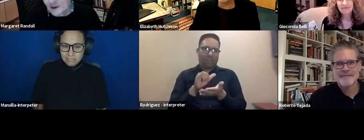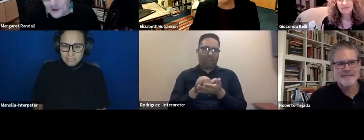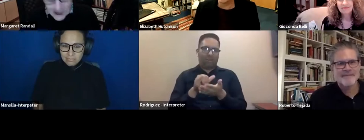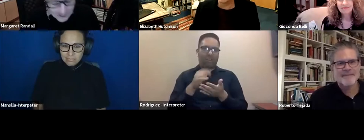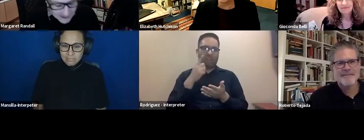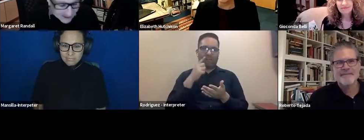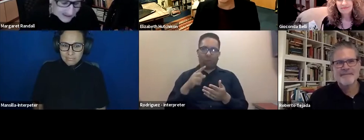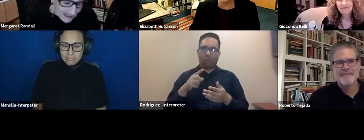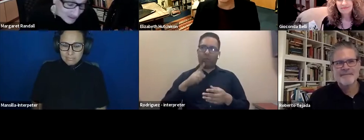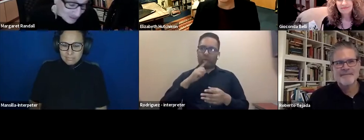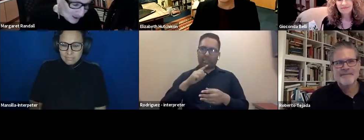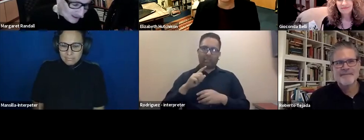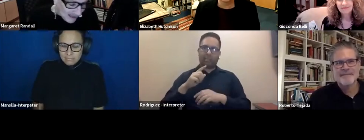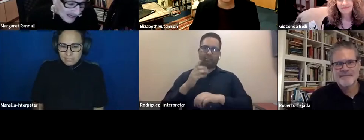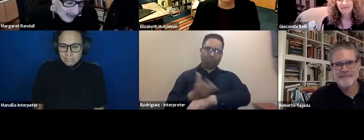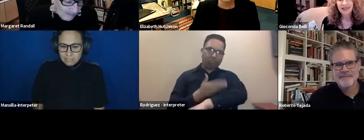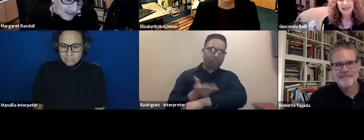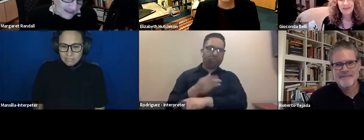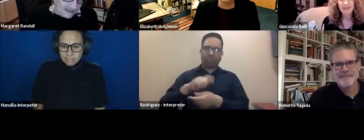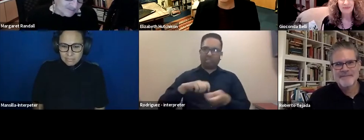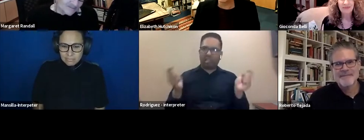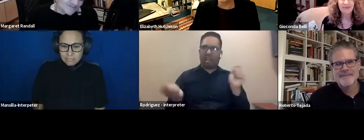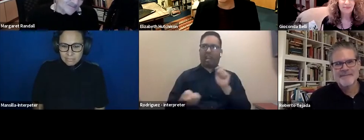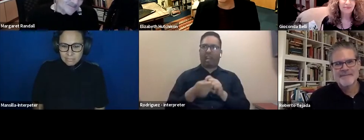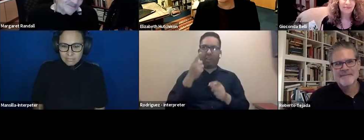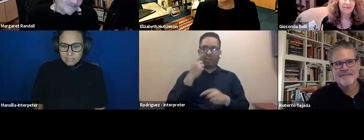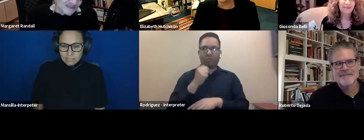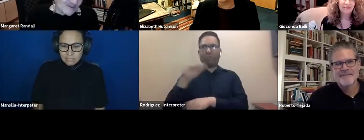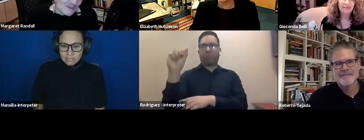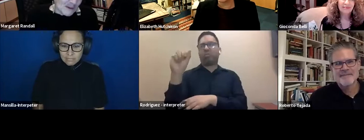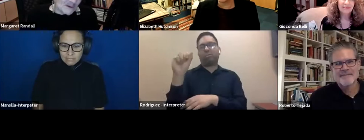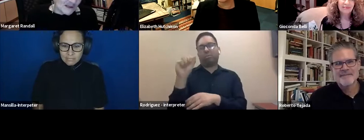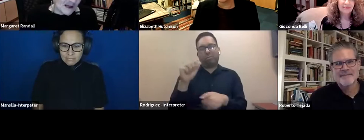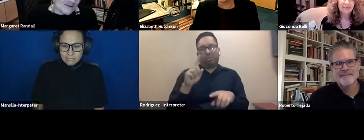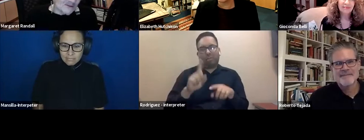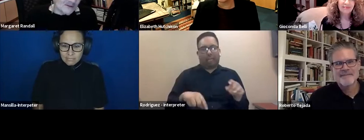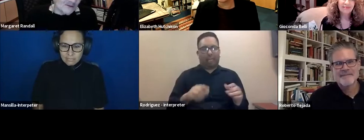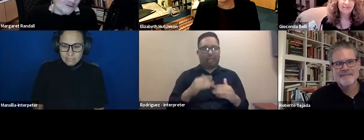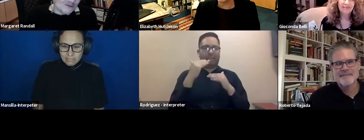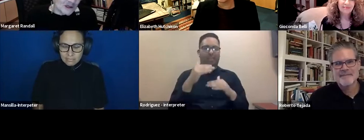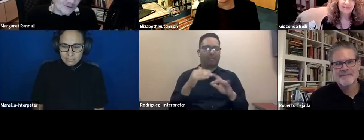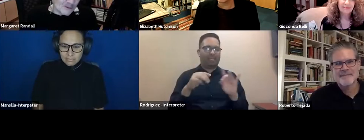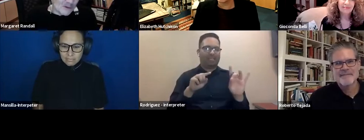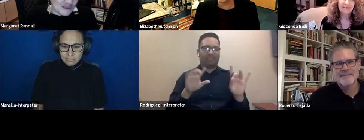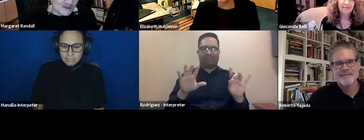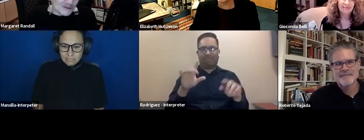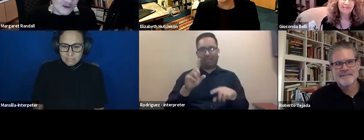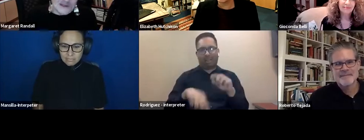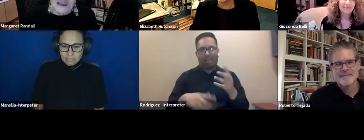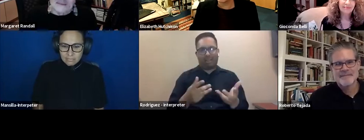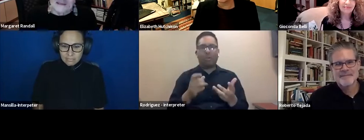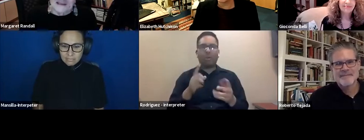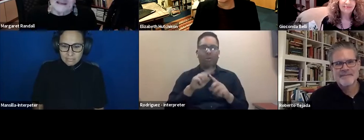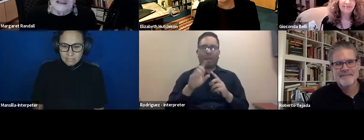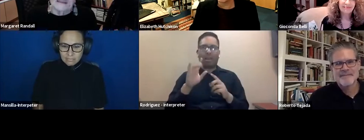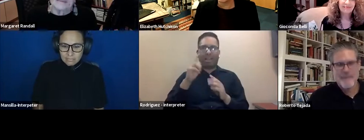24 hours, it takes more. But I remember a lot of wonderful moments from those